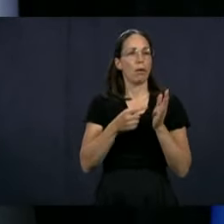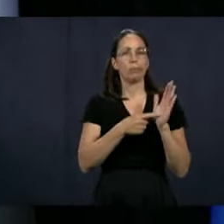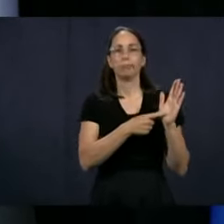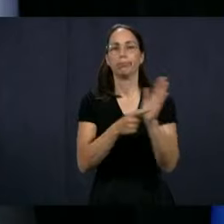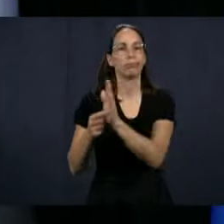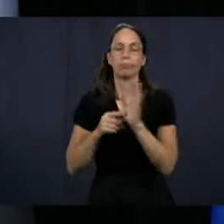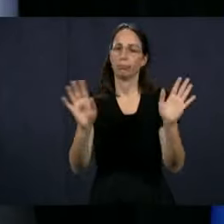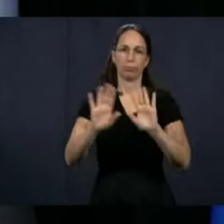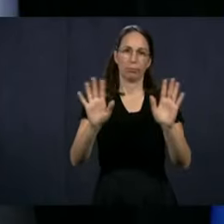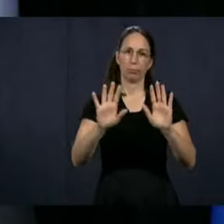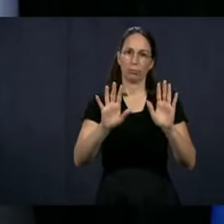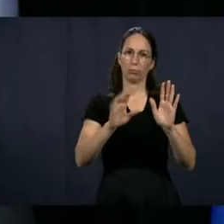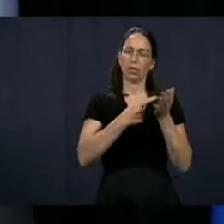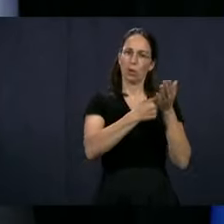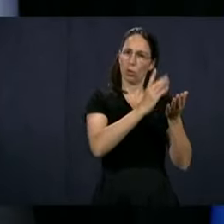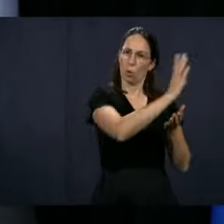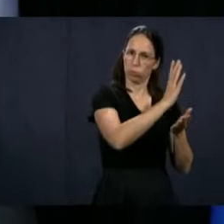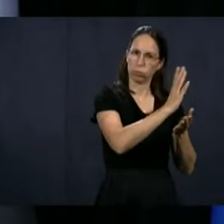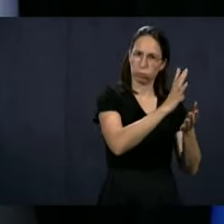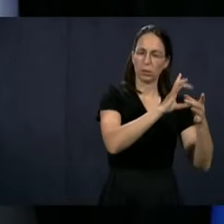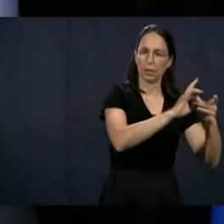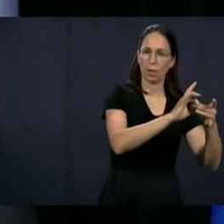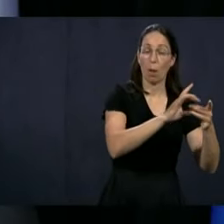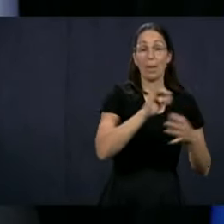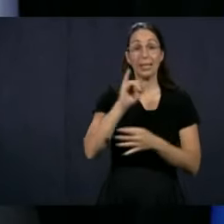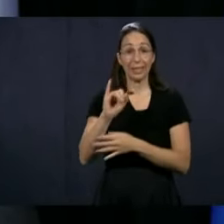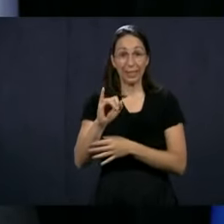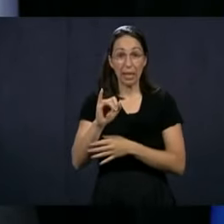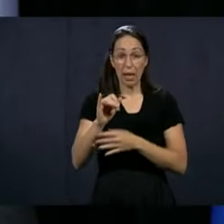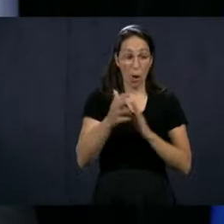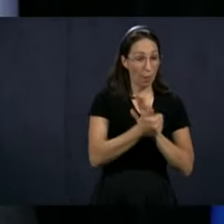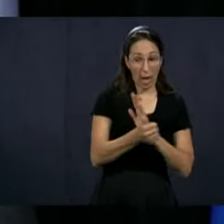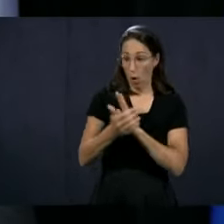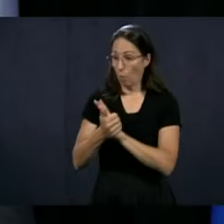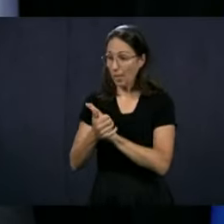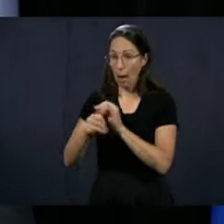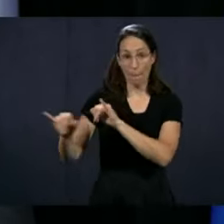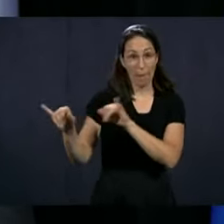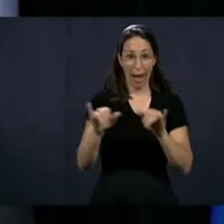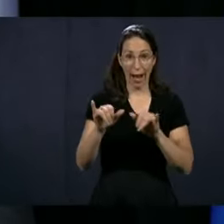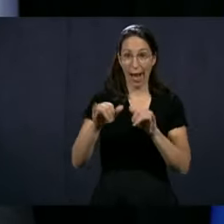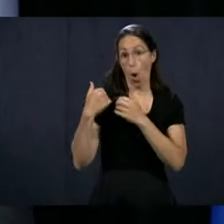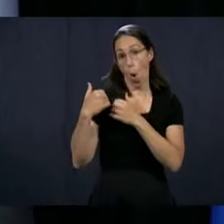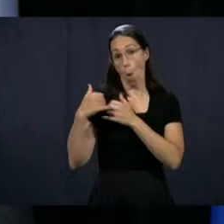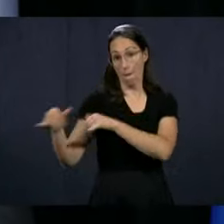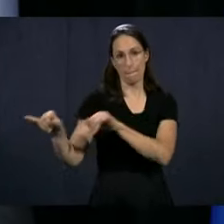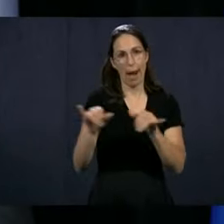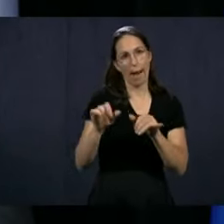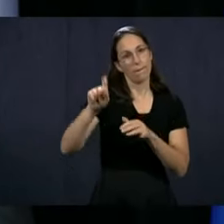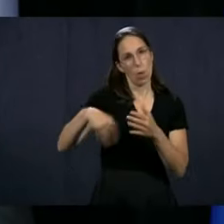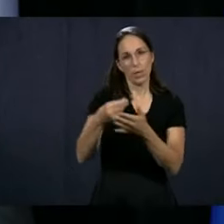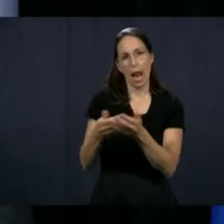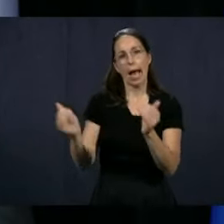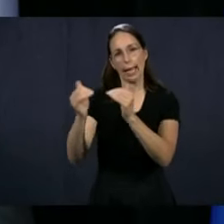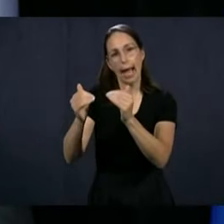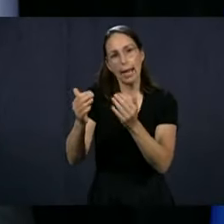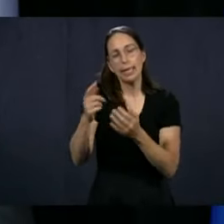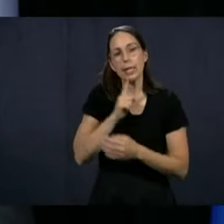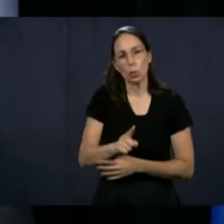where there's more requirements should win at least, make at least the same amount of money.